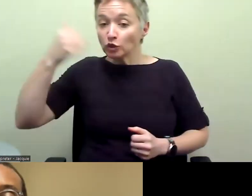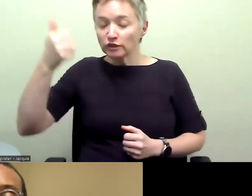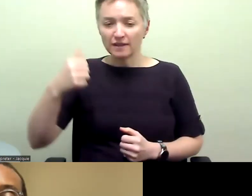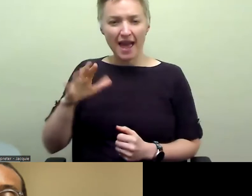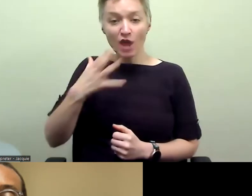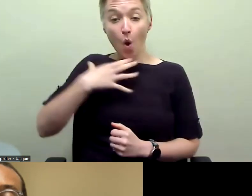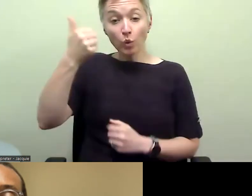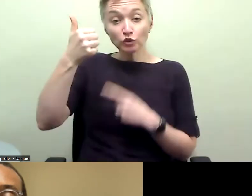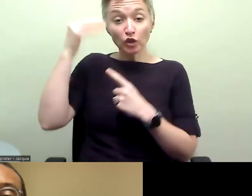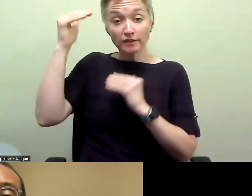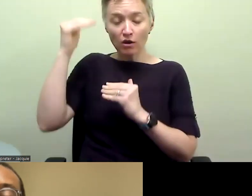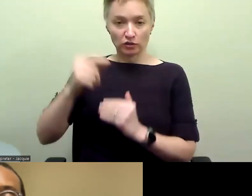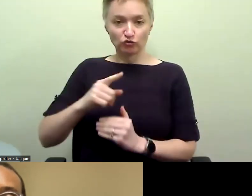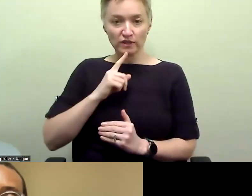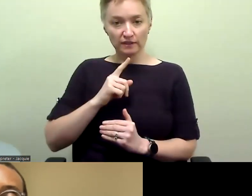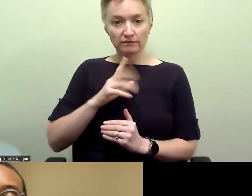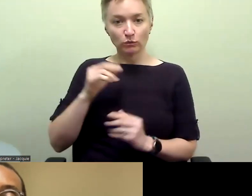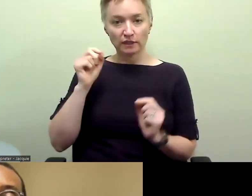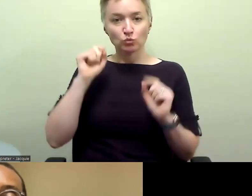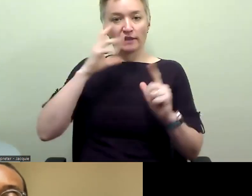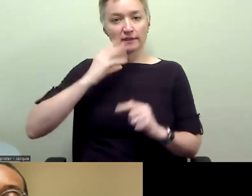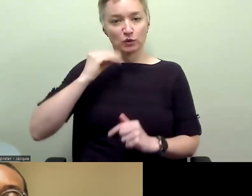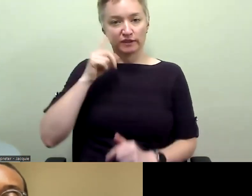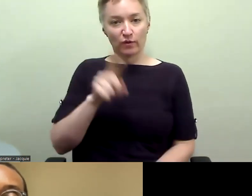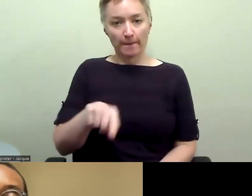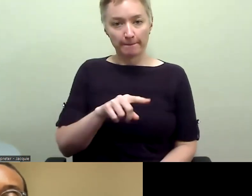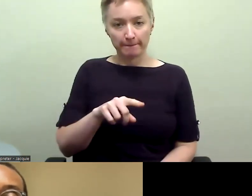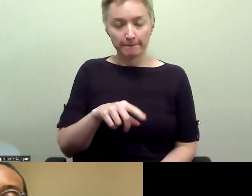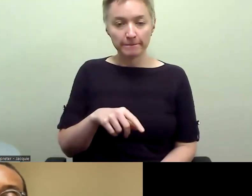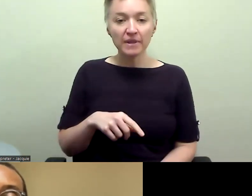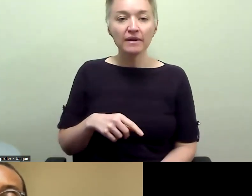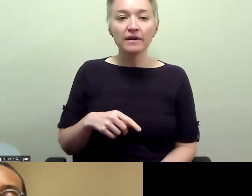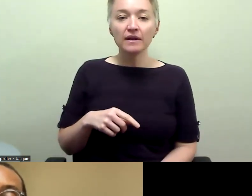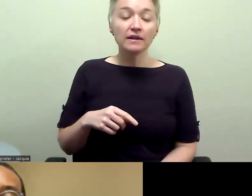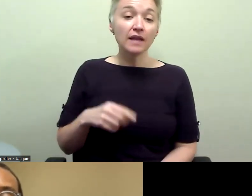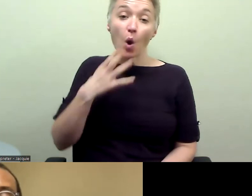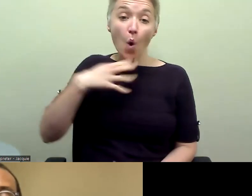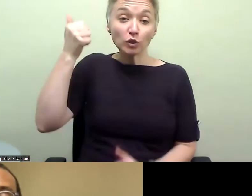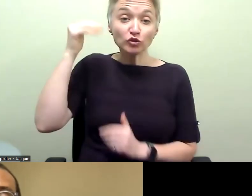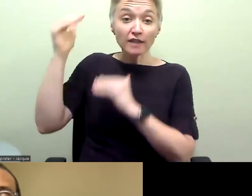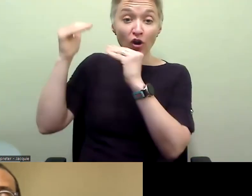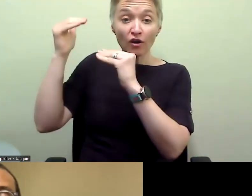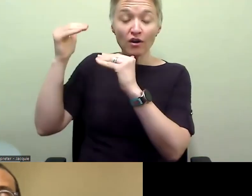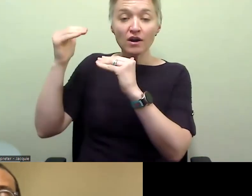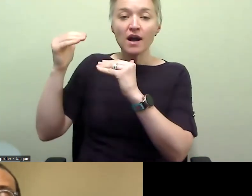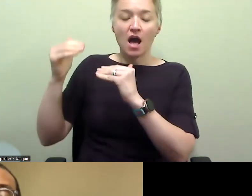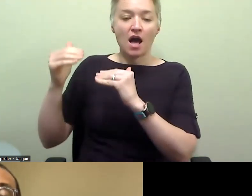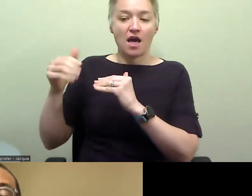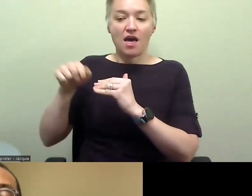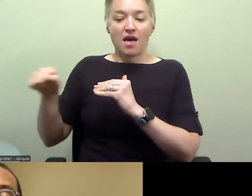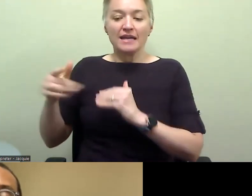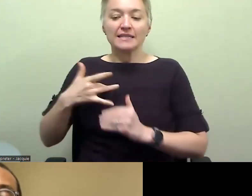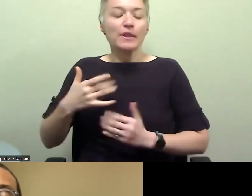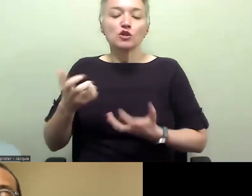eyeopening experience that, um, you know, older adults in the community, um, don't want to be perceived as a burden. And so they're not